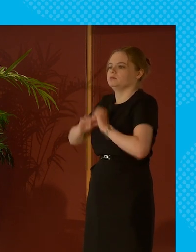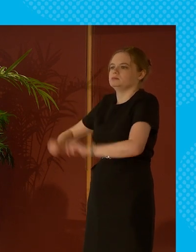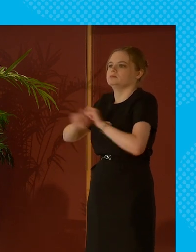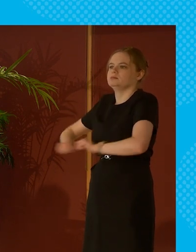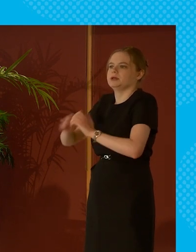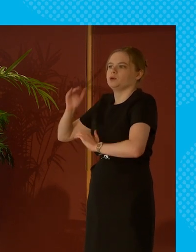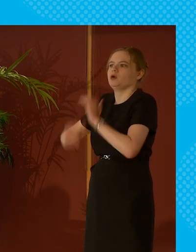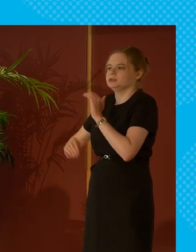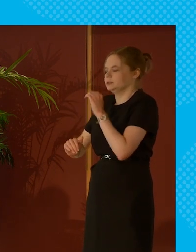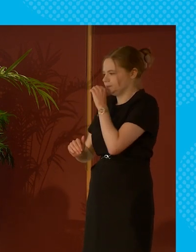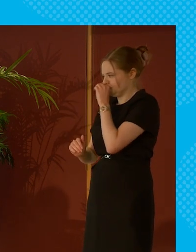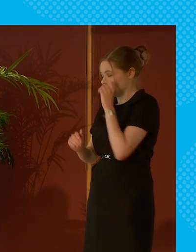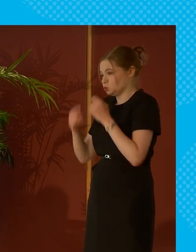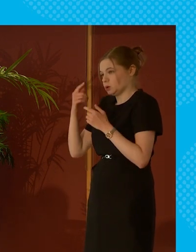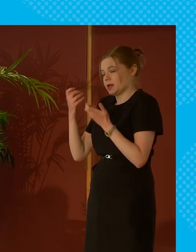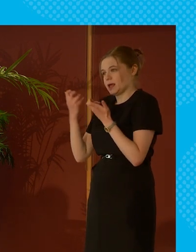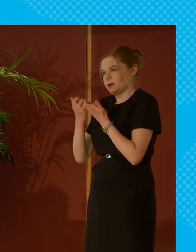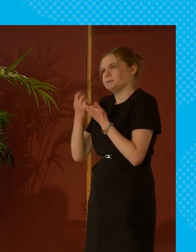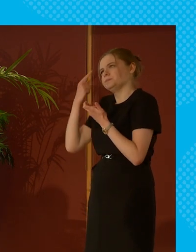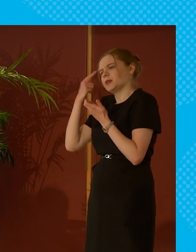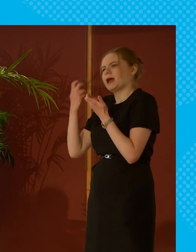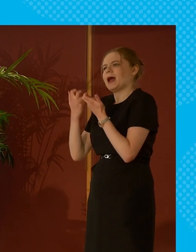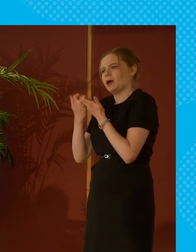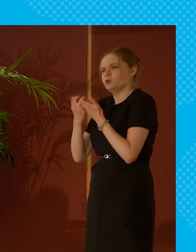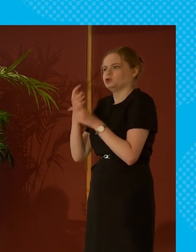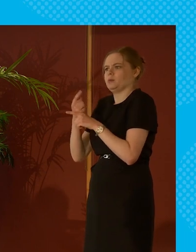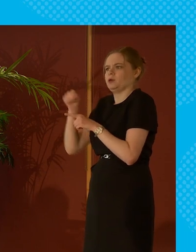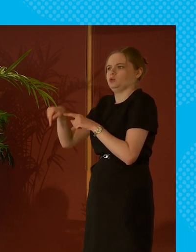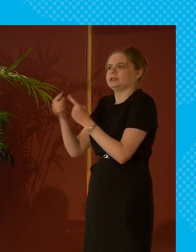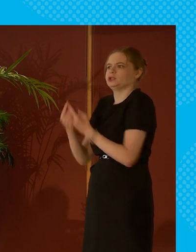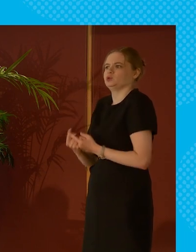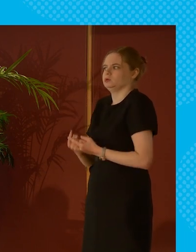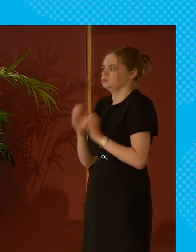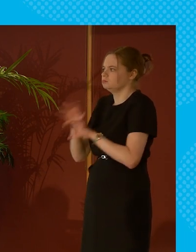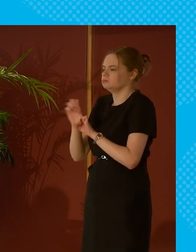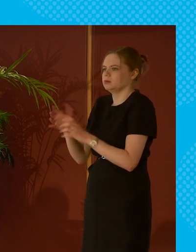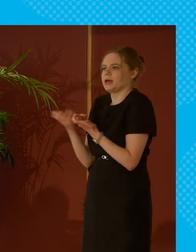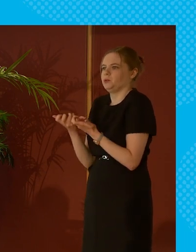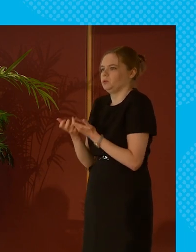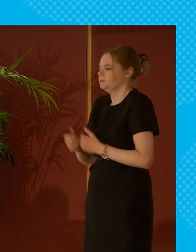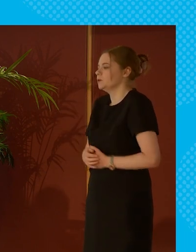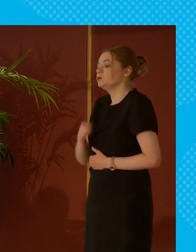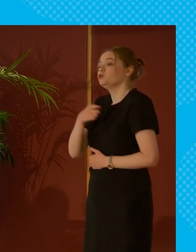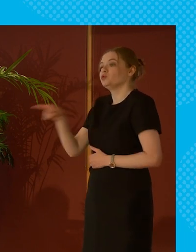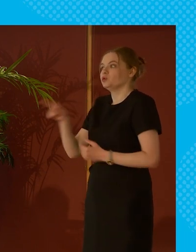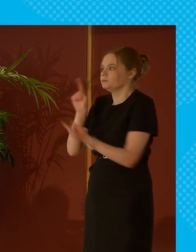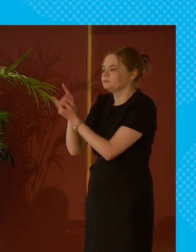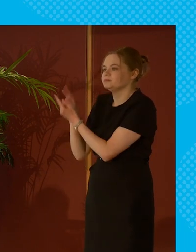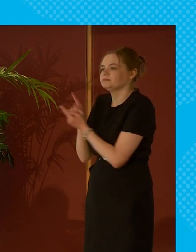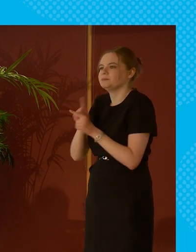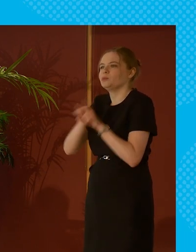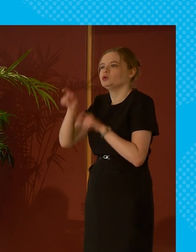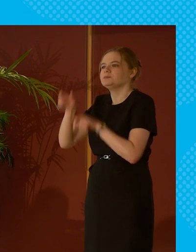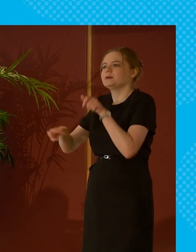when you look at how you carefully frame these arguments and if you speak to most people